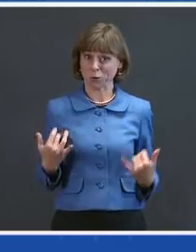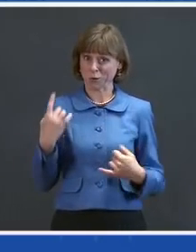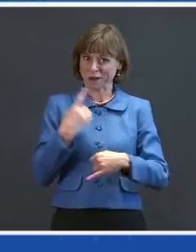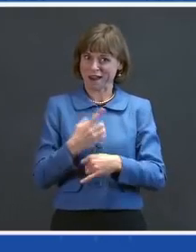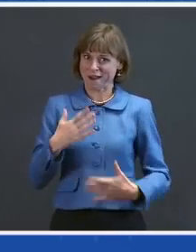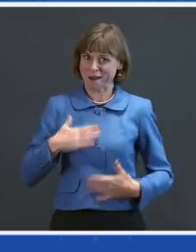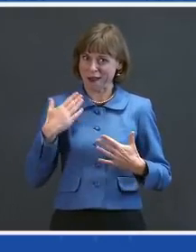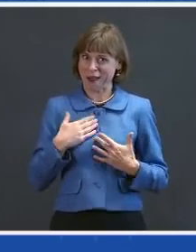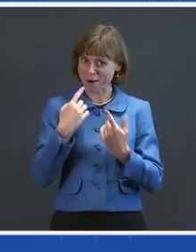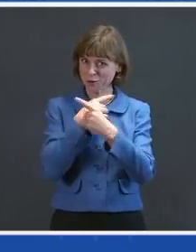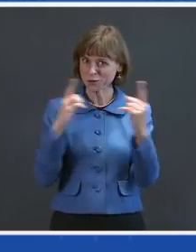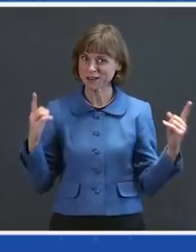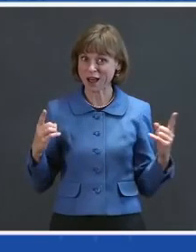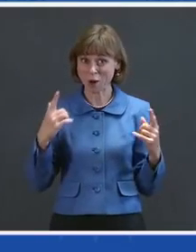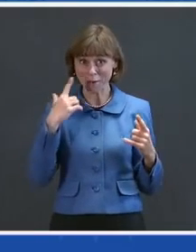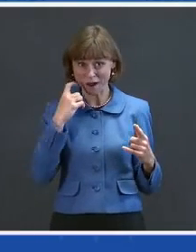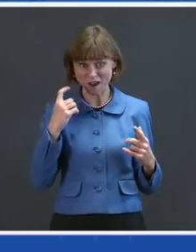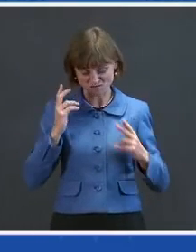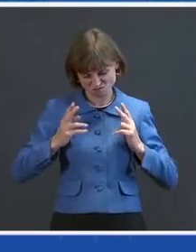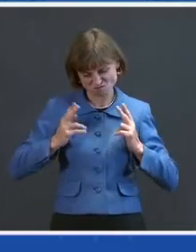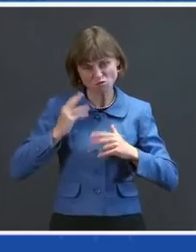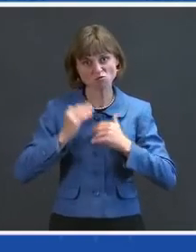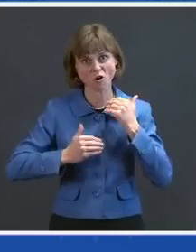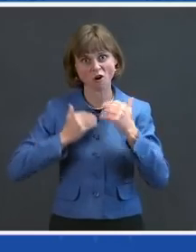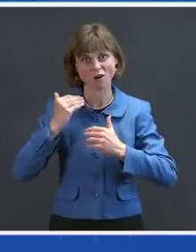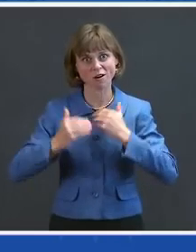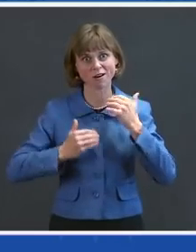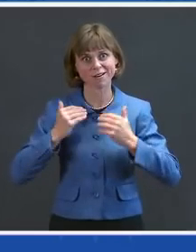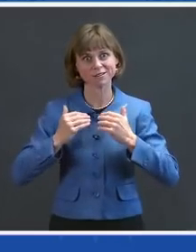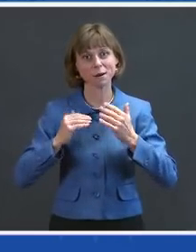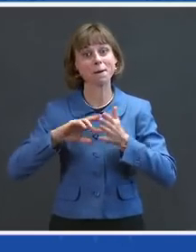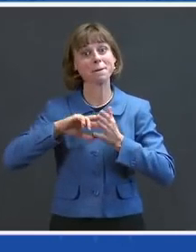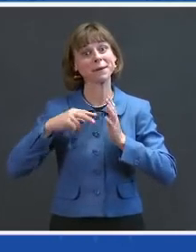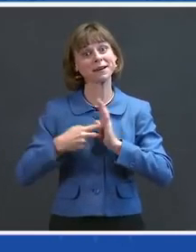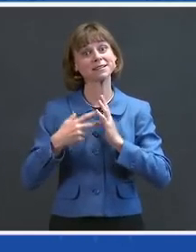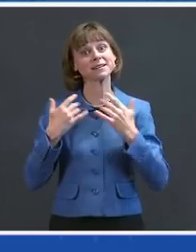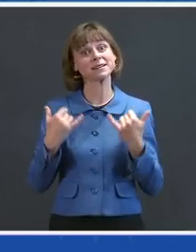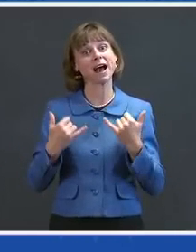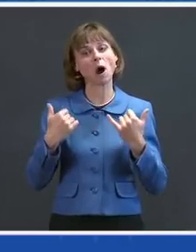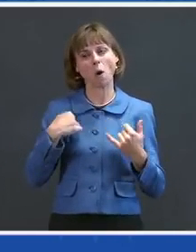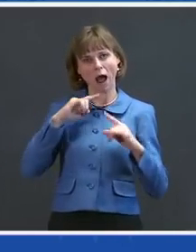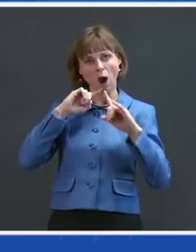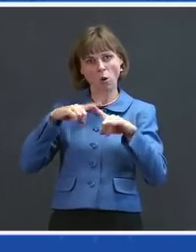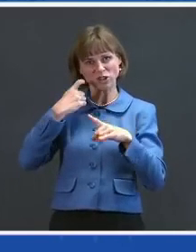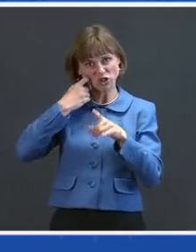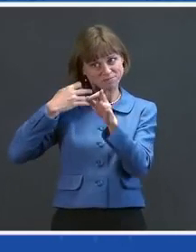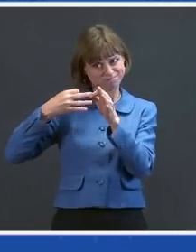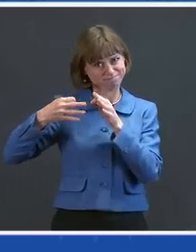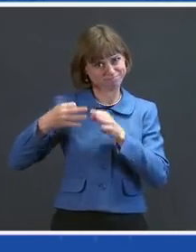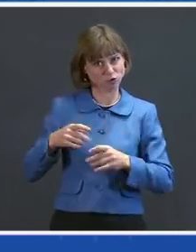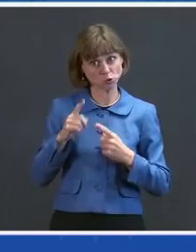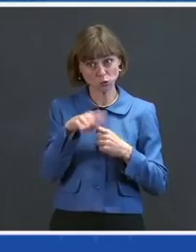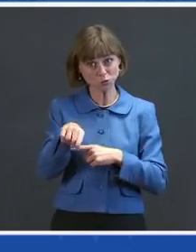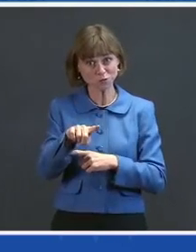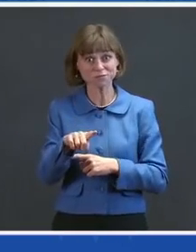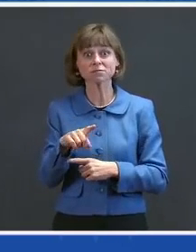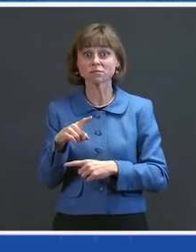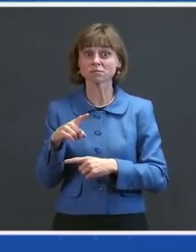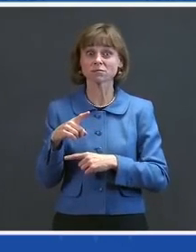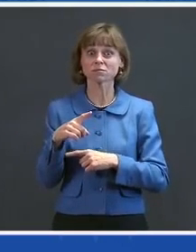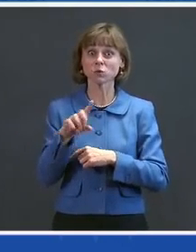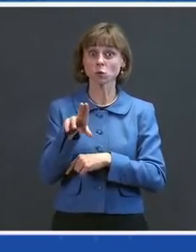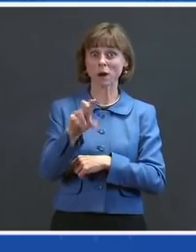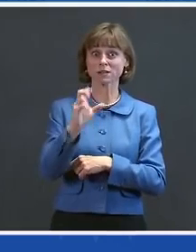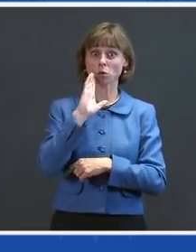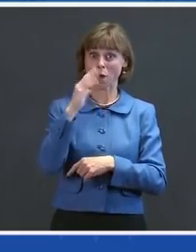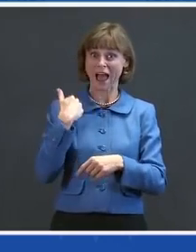consequence of the stepped-up process that I've ordered and just outlined, this country will have enough vaccine supply,